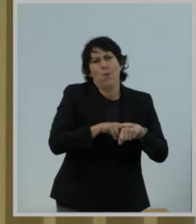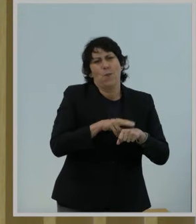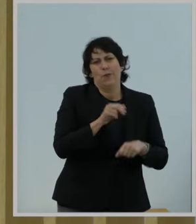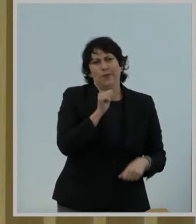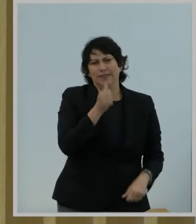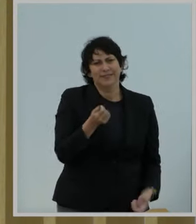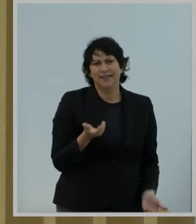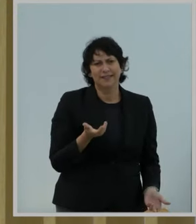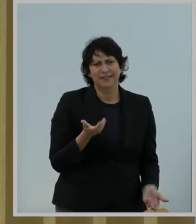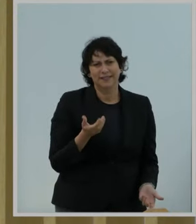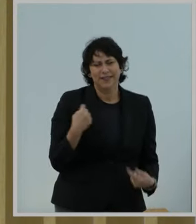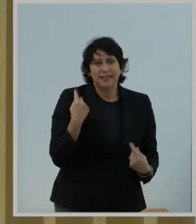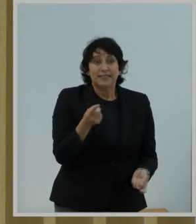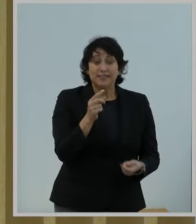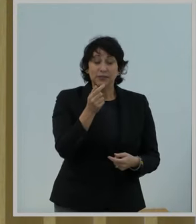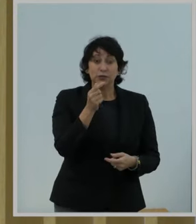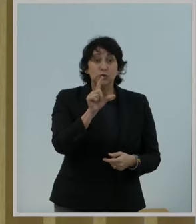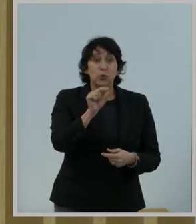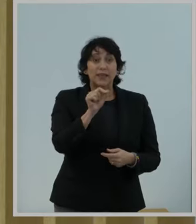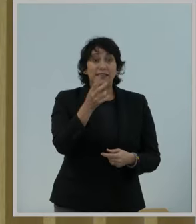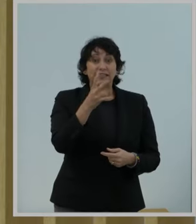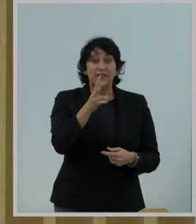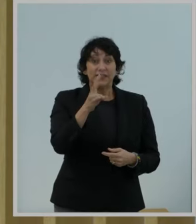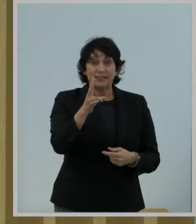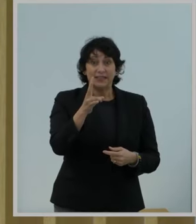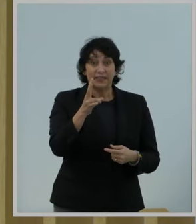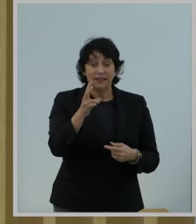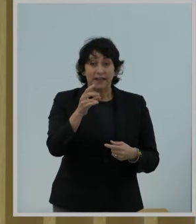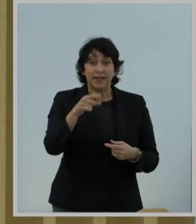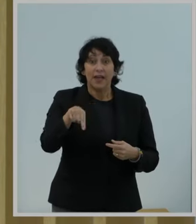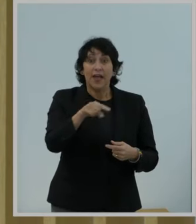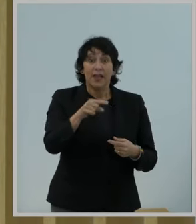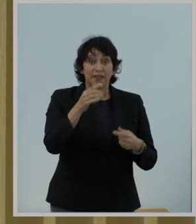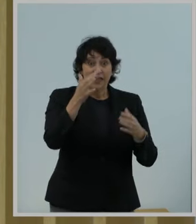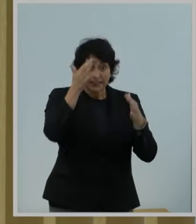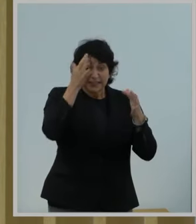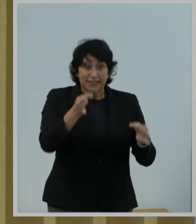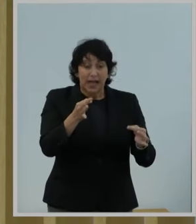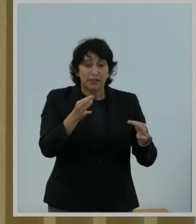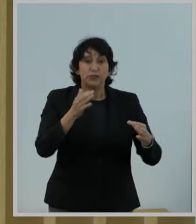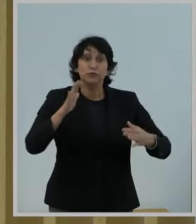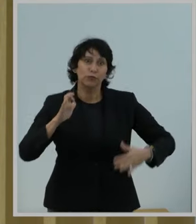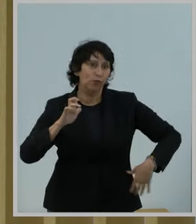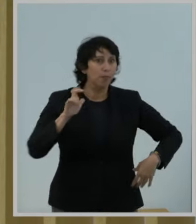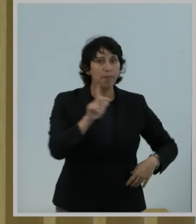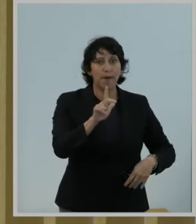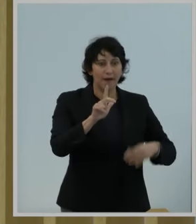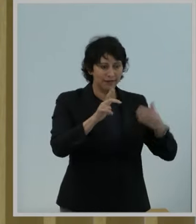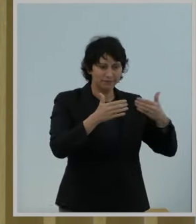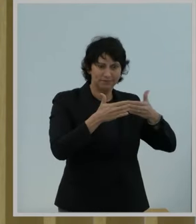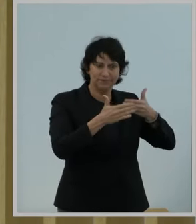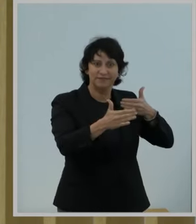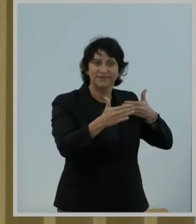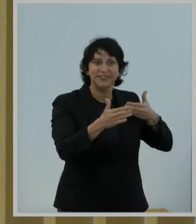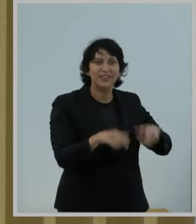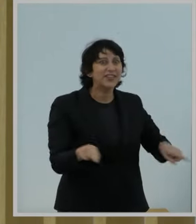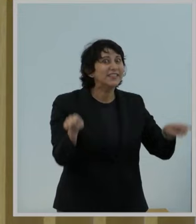Since the FCC's 2017 decision to return the Internet to the same successful